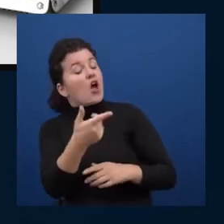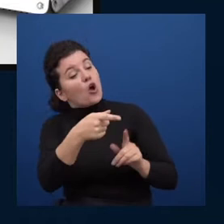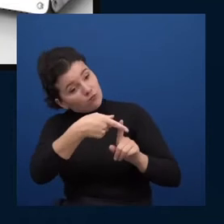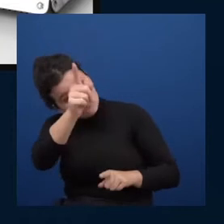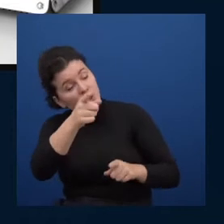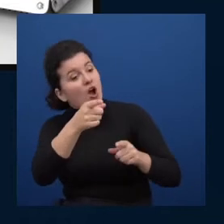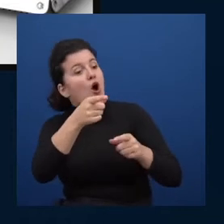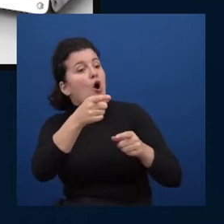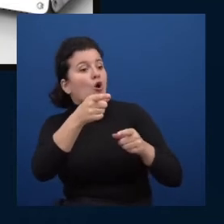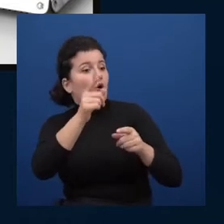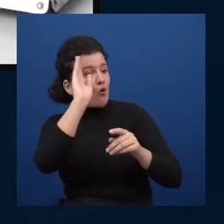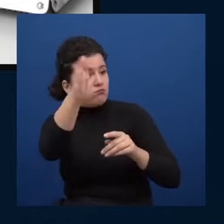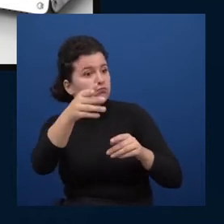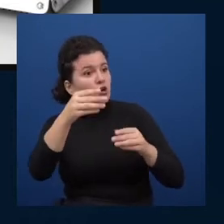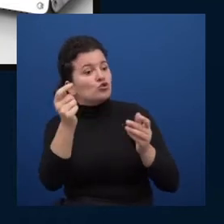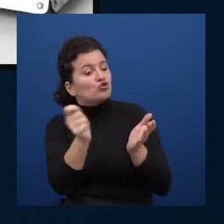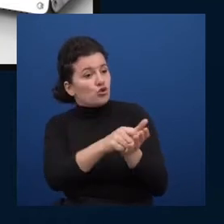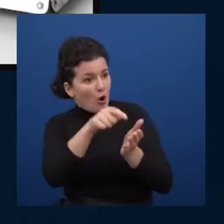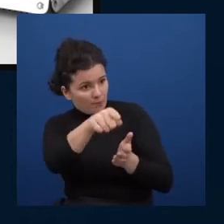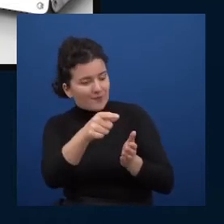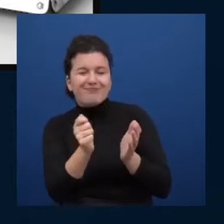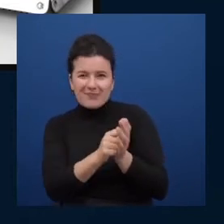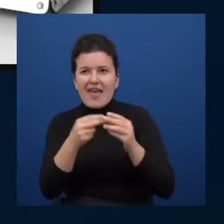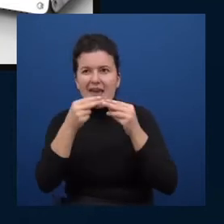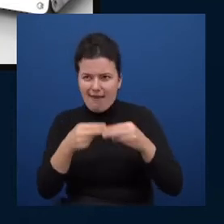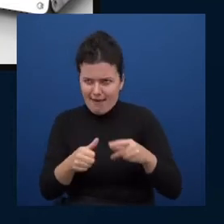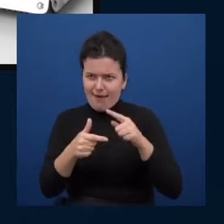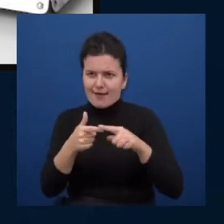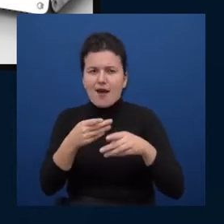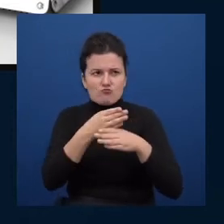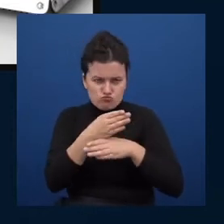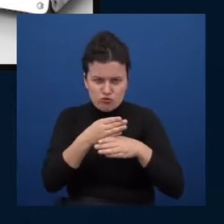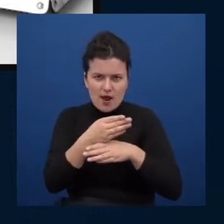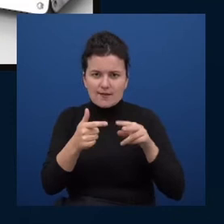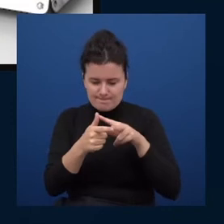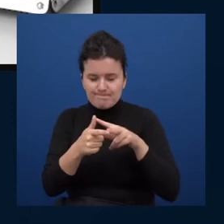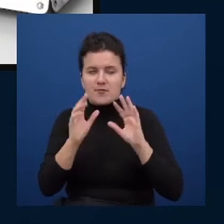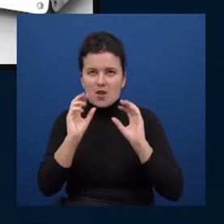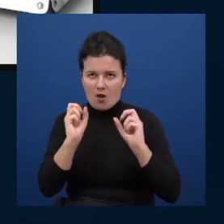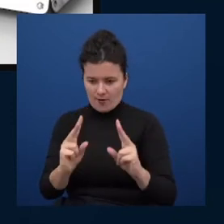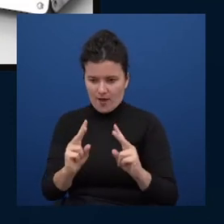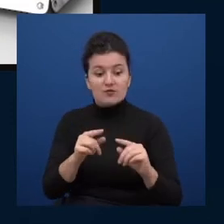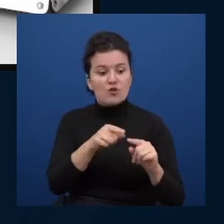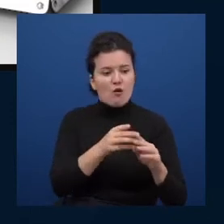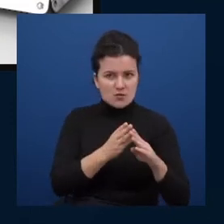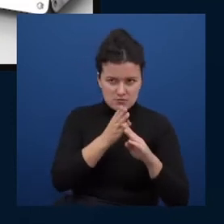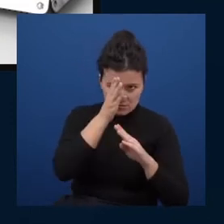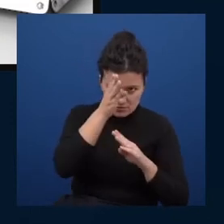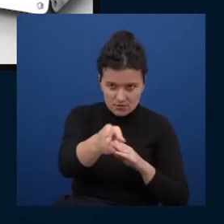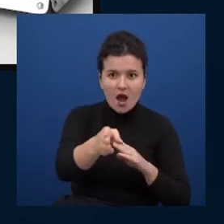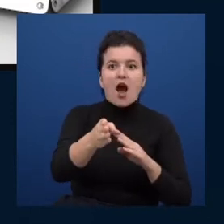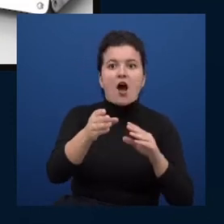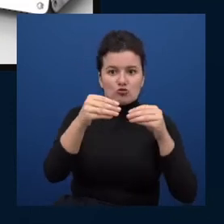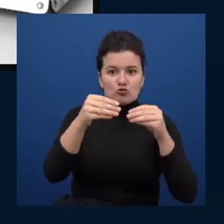eggs and get bread and they say go to the store uh you know I want you to get uh some bread and if they have